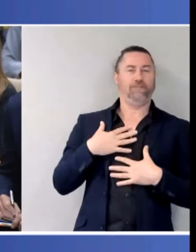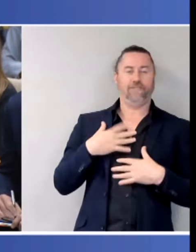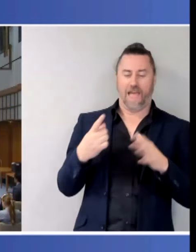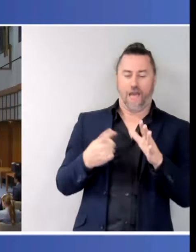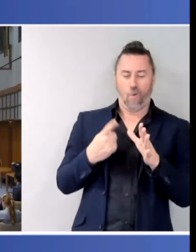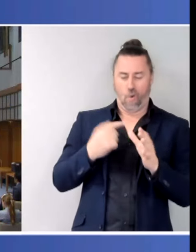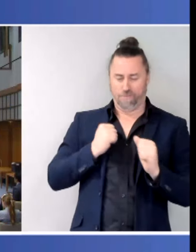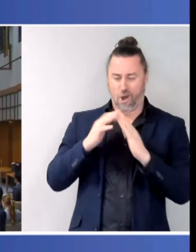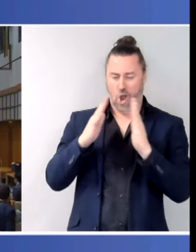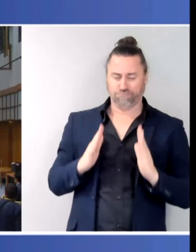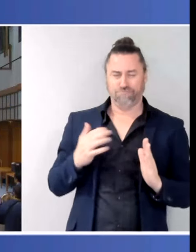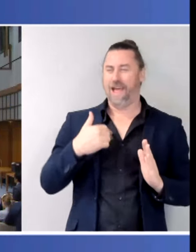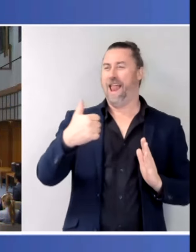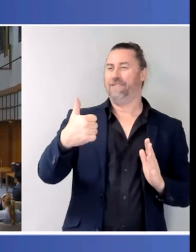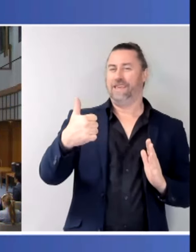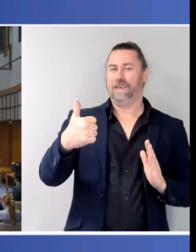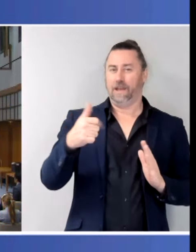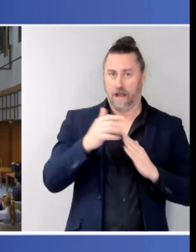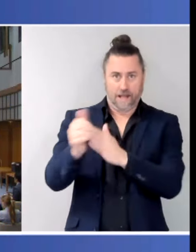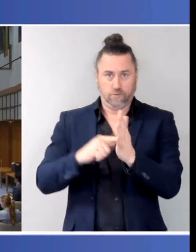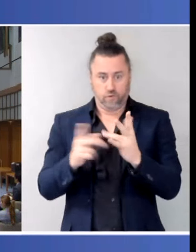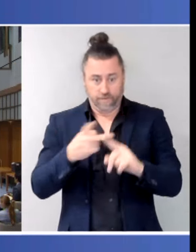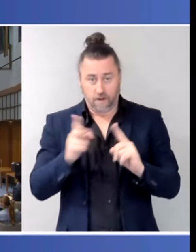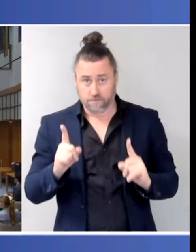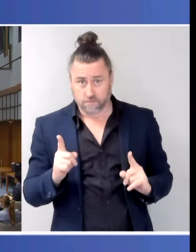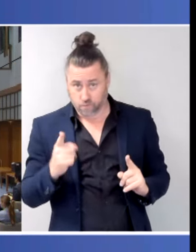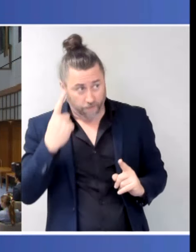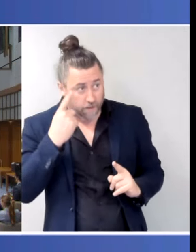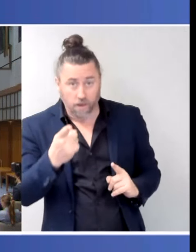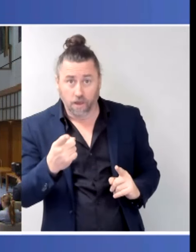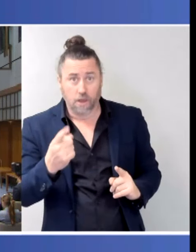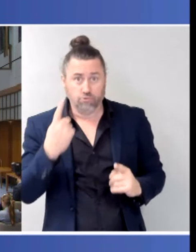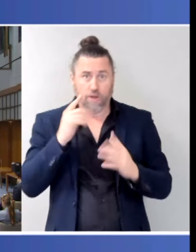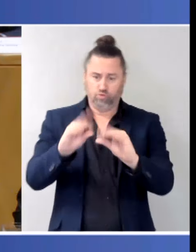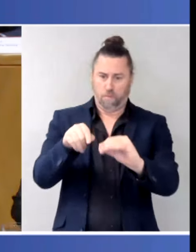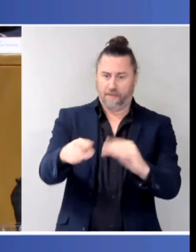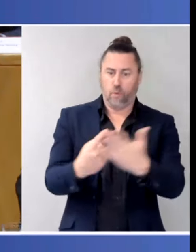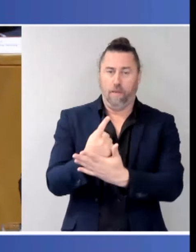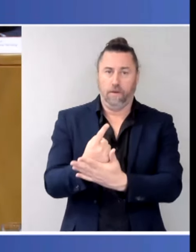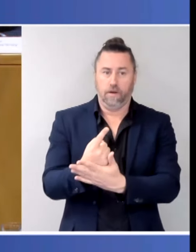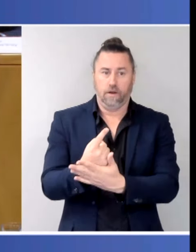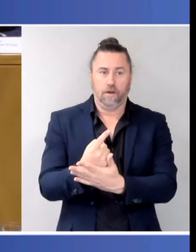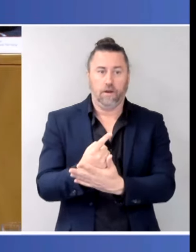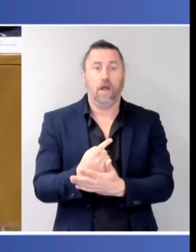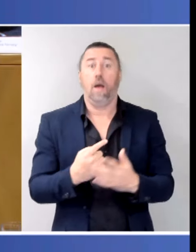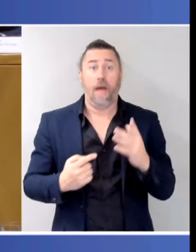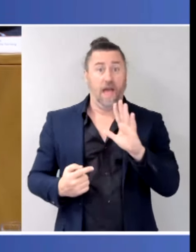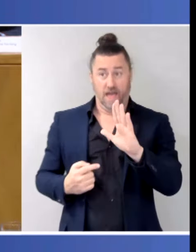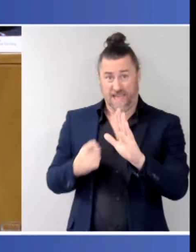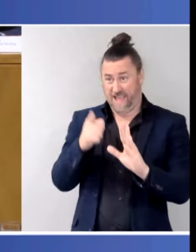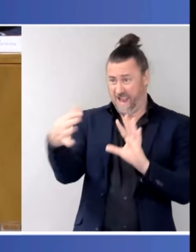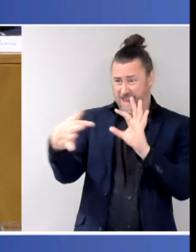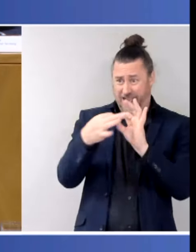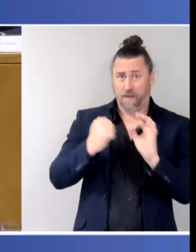Well, it goes – I might jump in here, because this is my point before. We are all already looking at those state